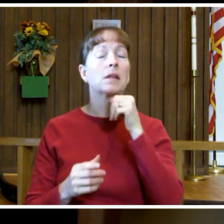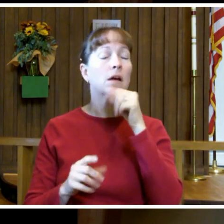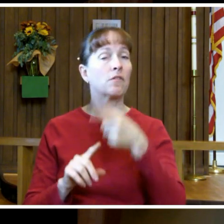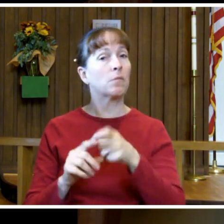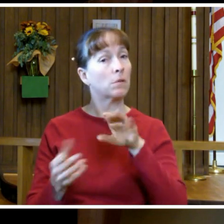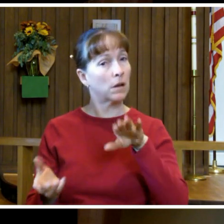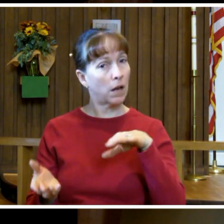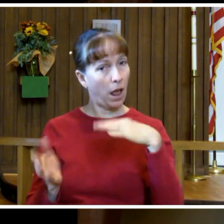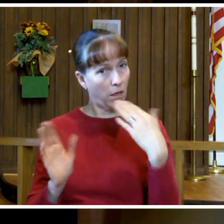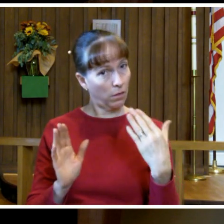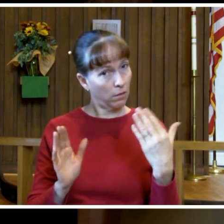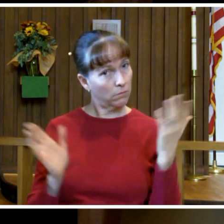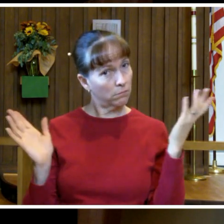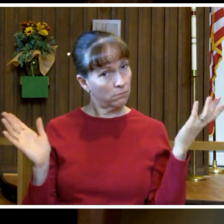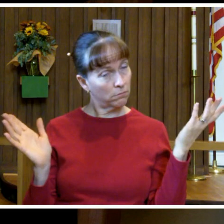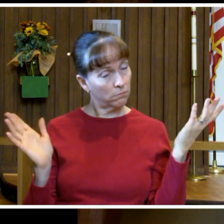death,